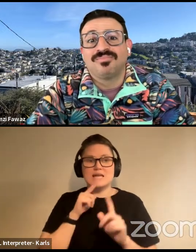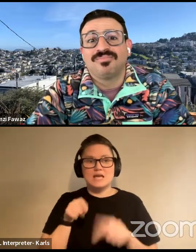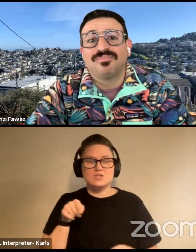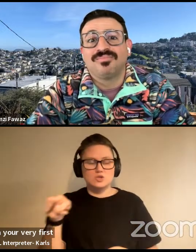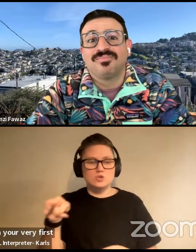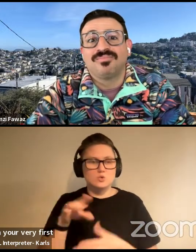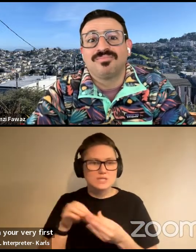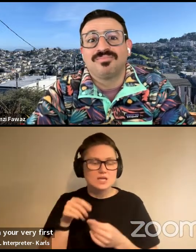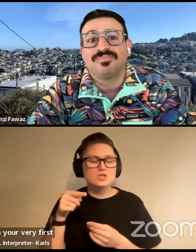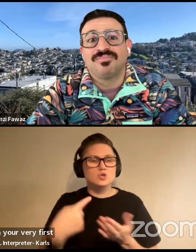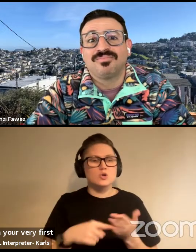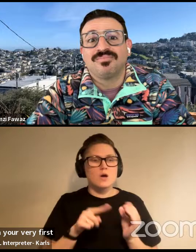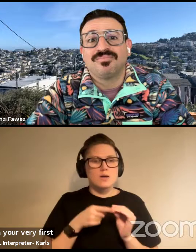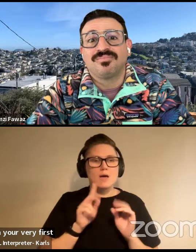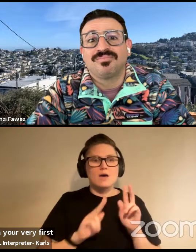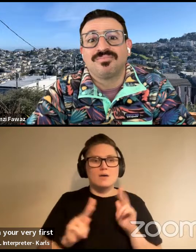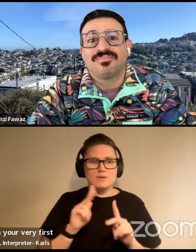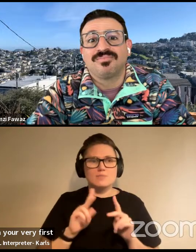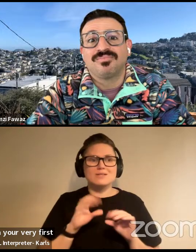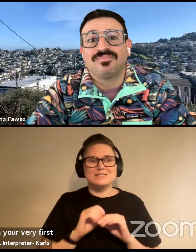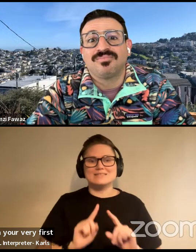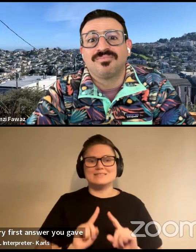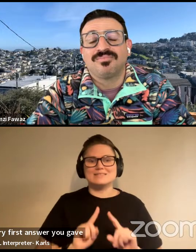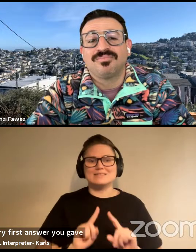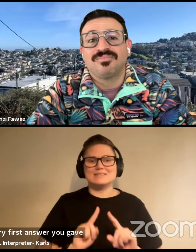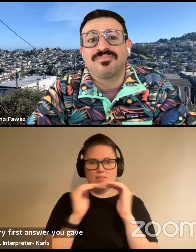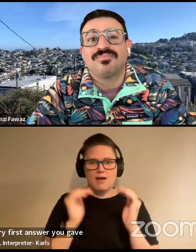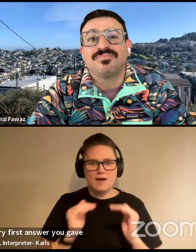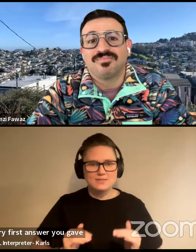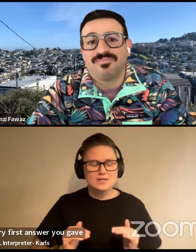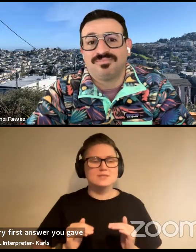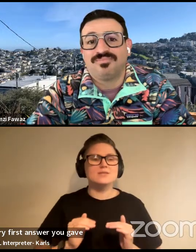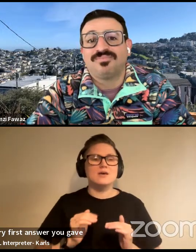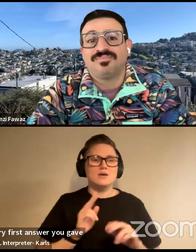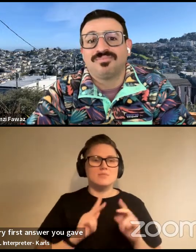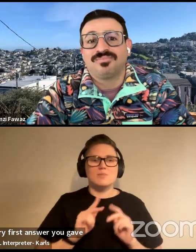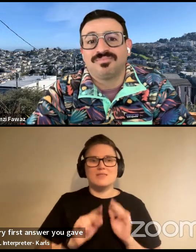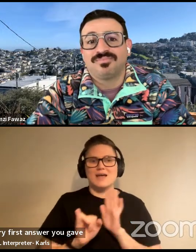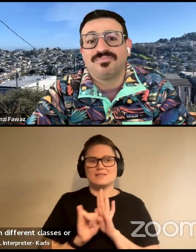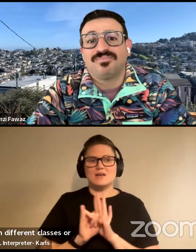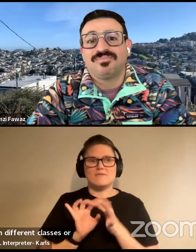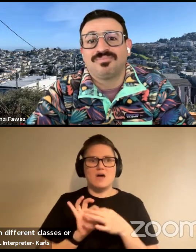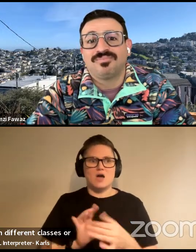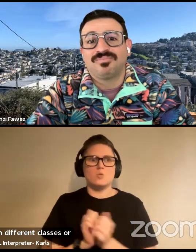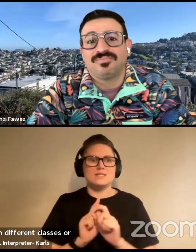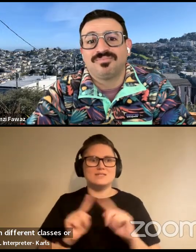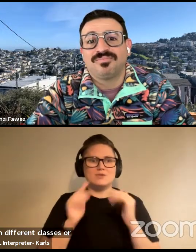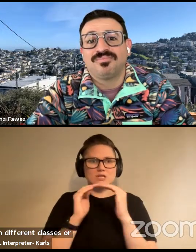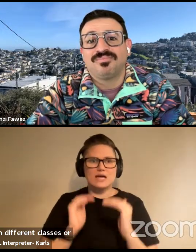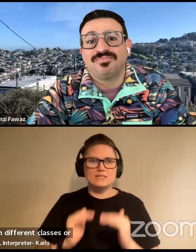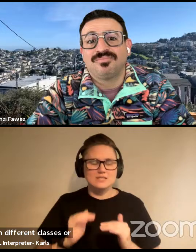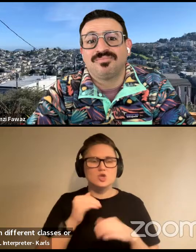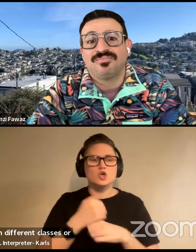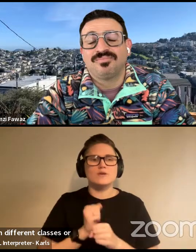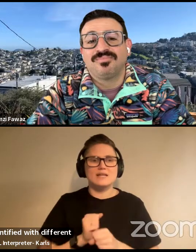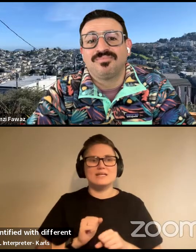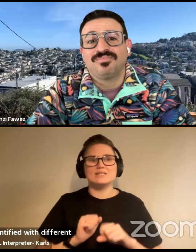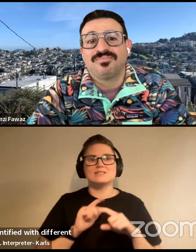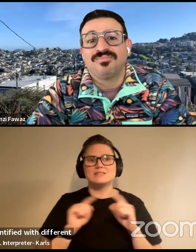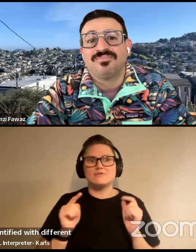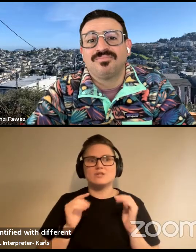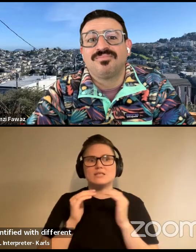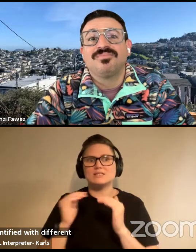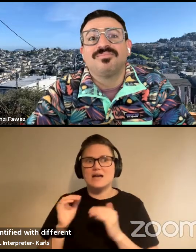was you talk about people in different classes or different, you know, who identified with different classes are creating differently classed